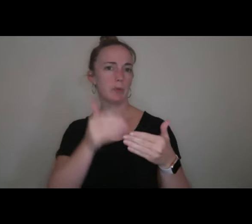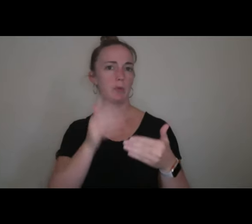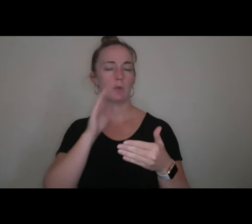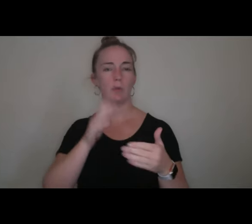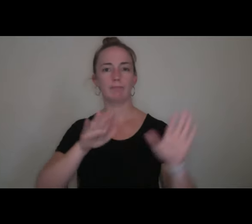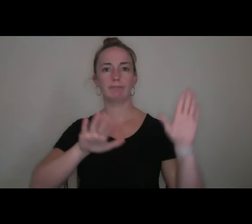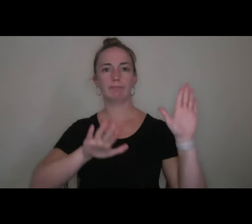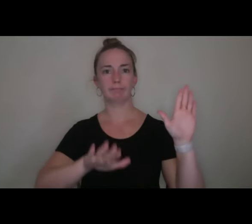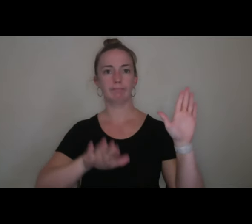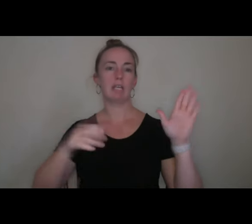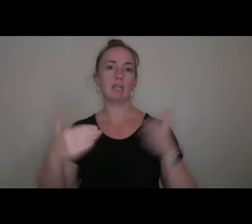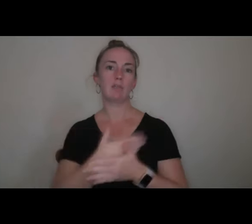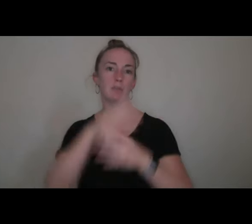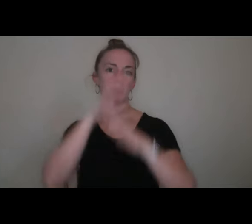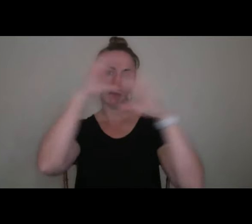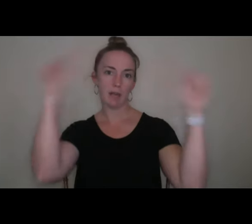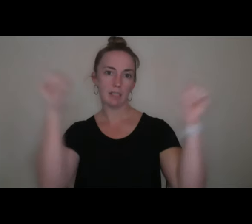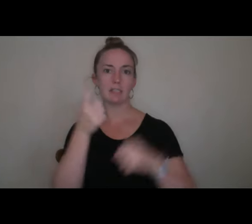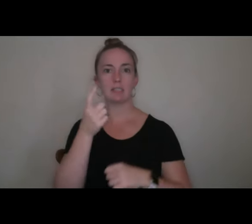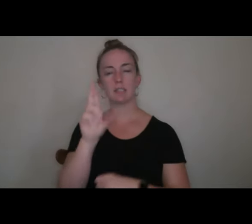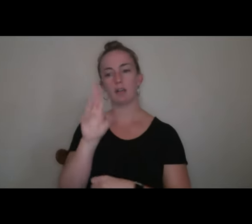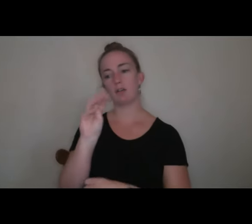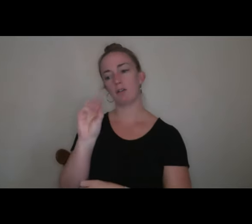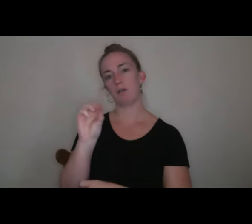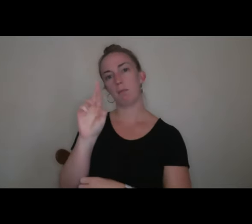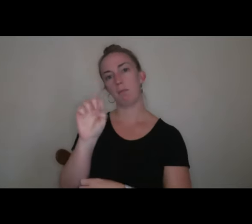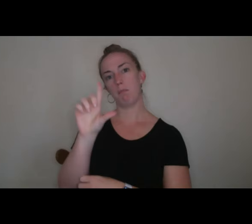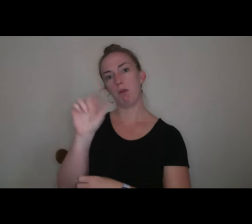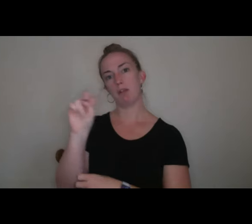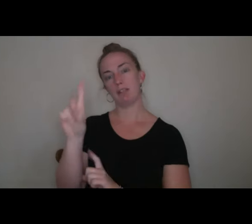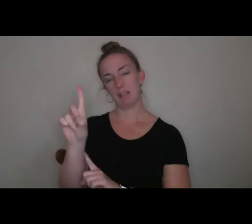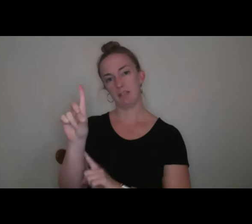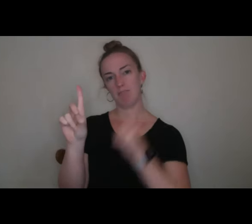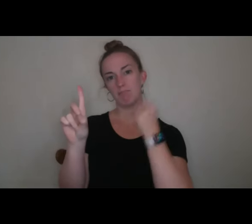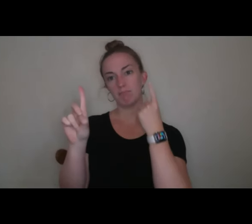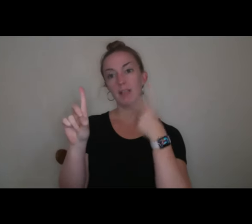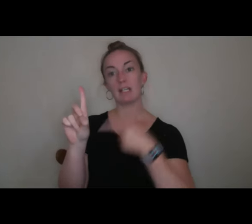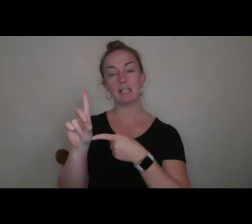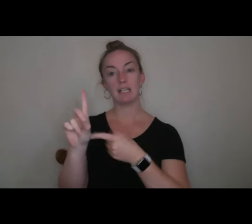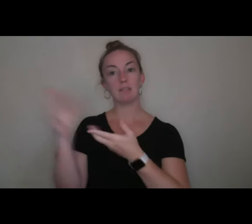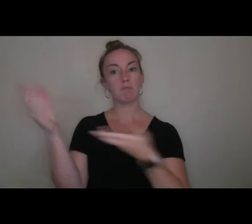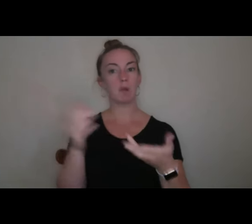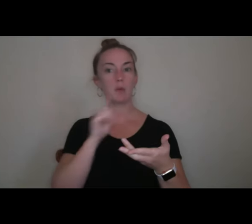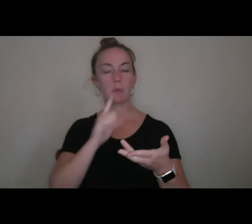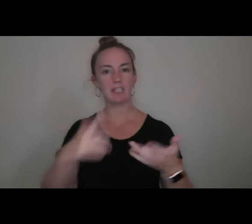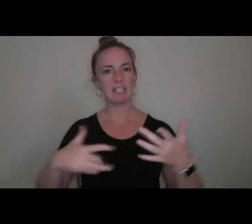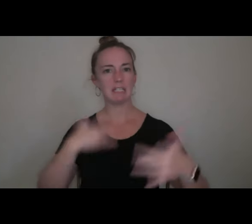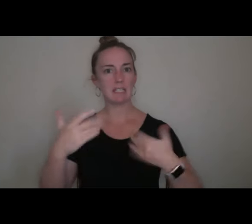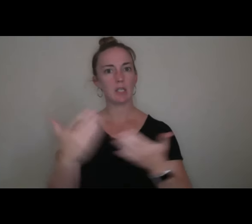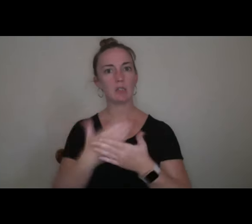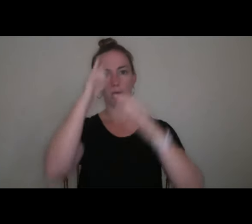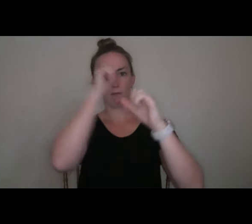a new president, Dr. Milton Moreland, who's brought a really exciting new vision